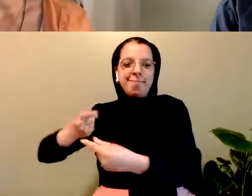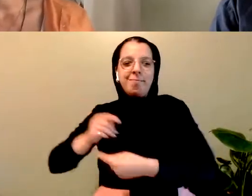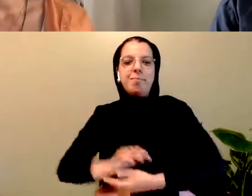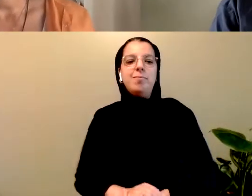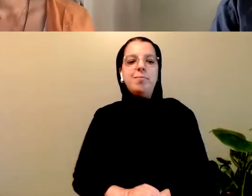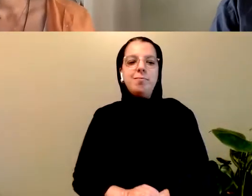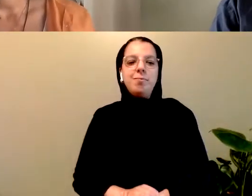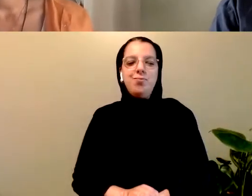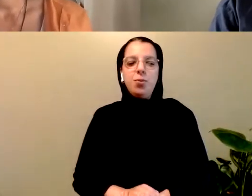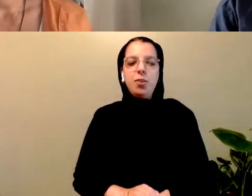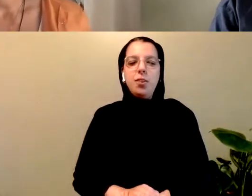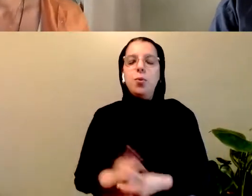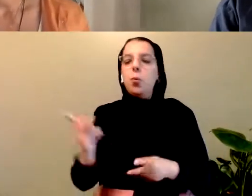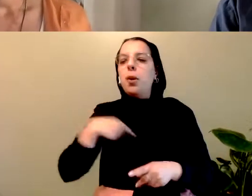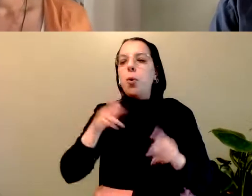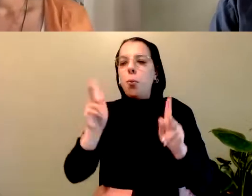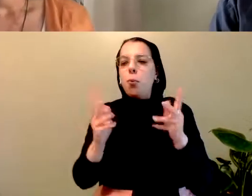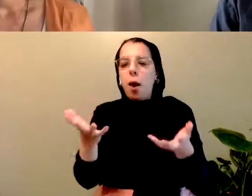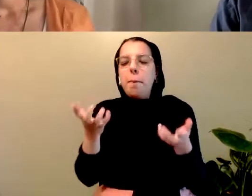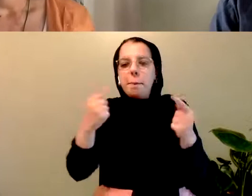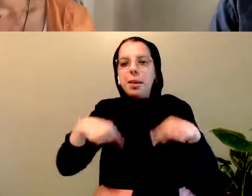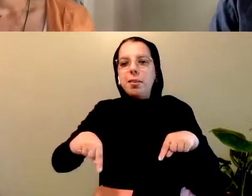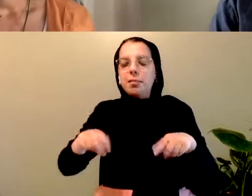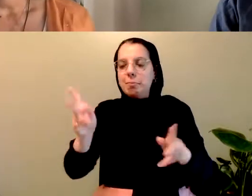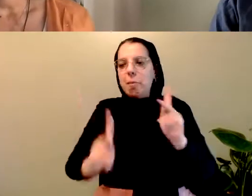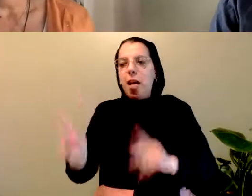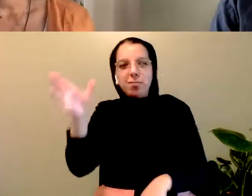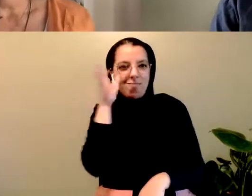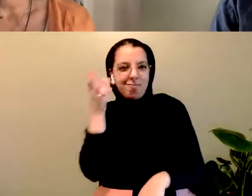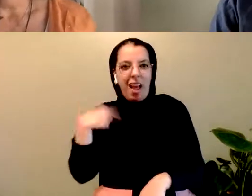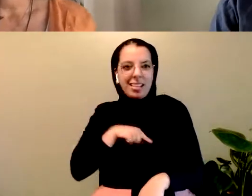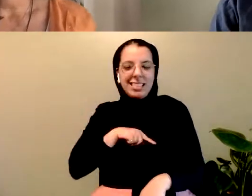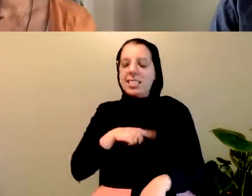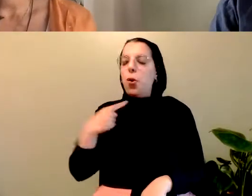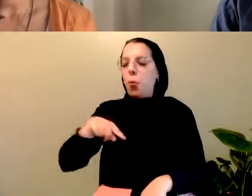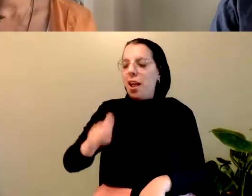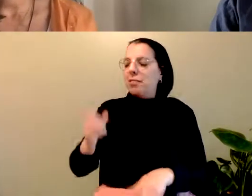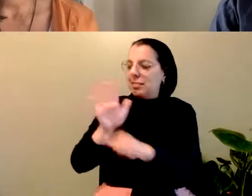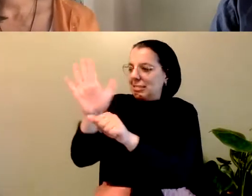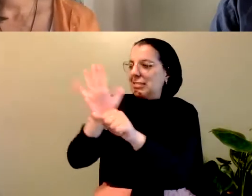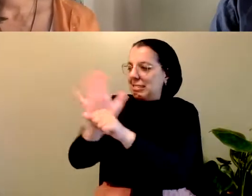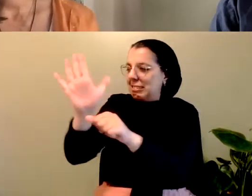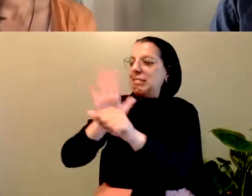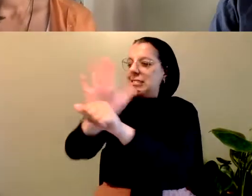to be heard, to be seen. And when we are seen, it has rarely been on our terms.